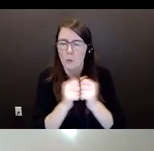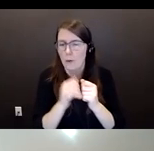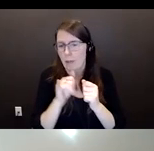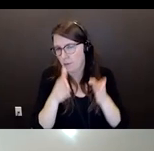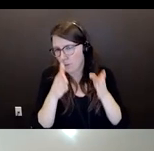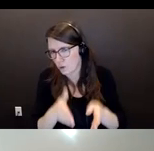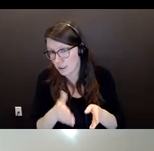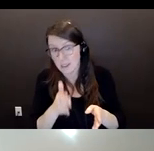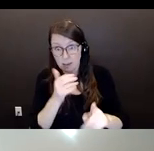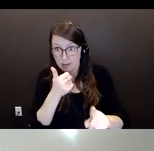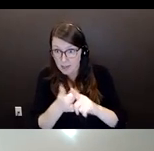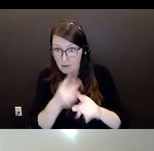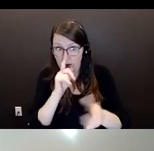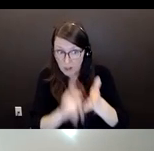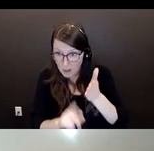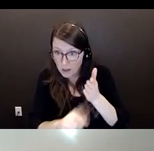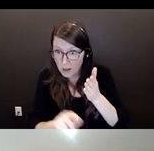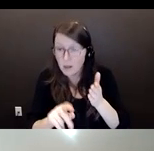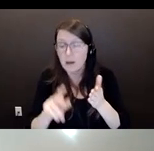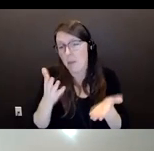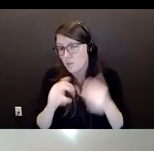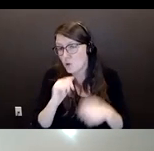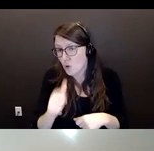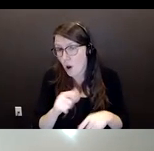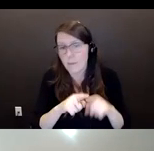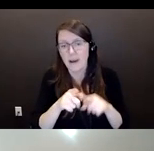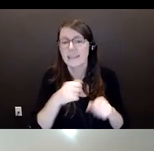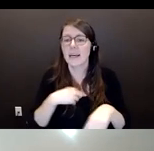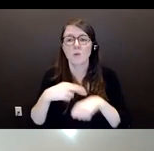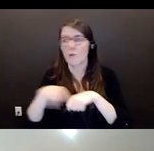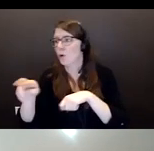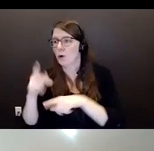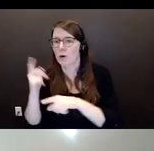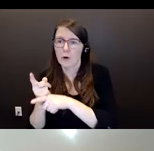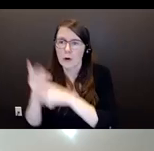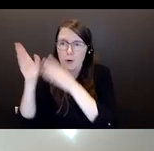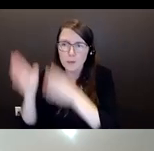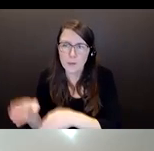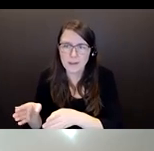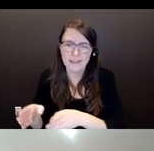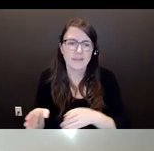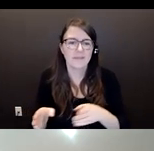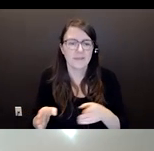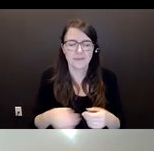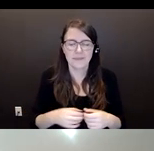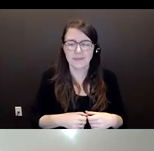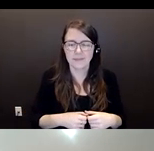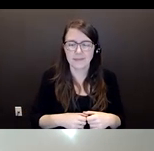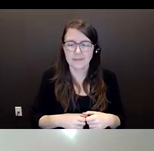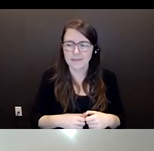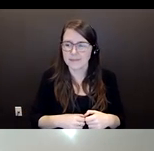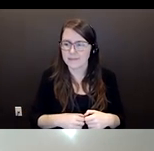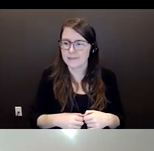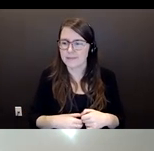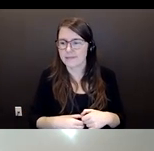directly, but they could at least help you strategize who you need to speak with within the department to further your investigation or